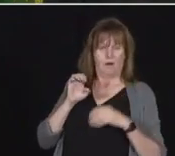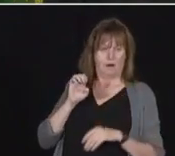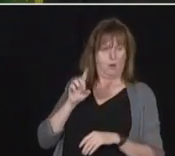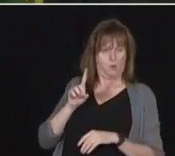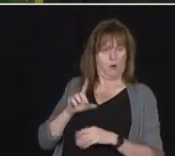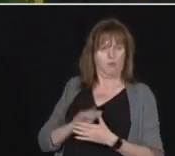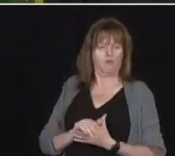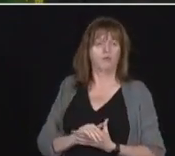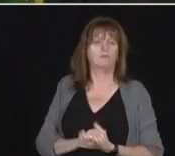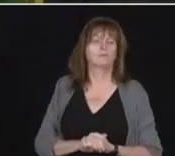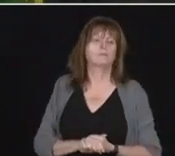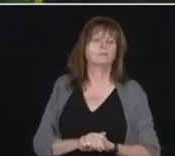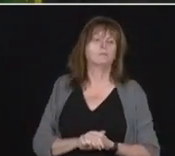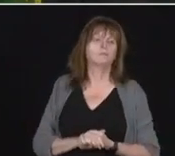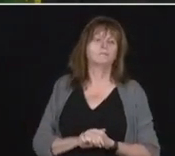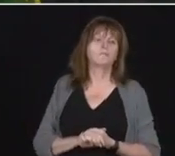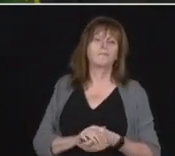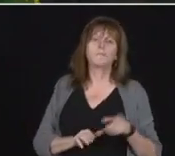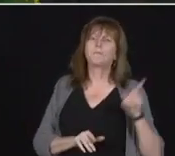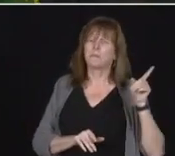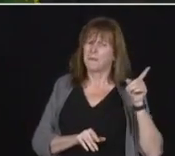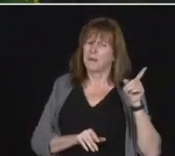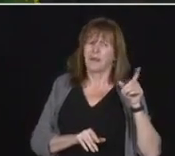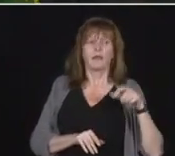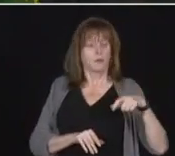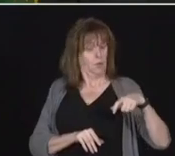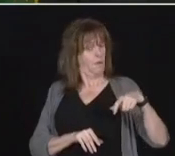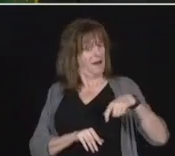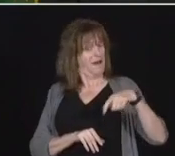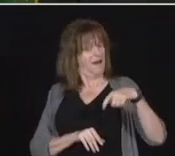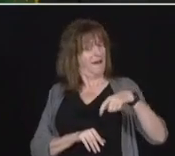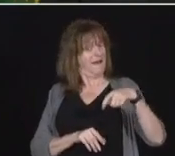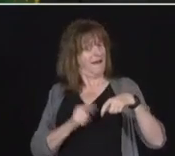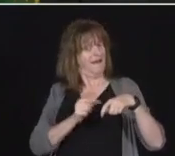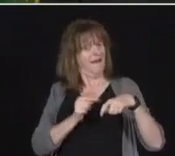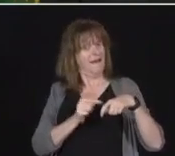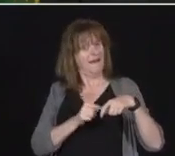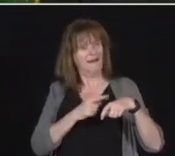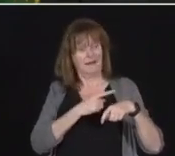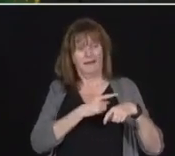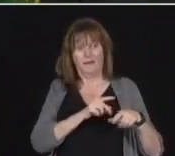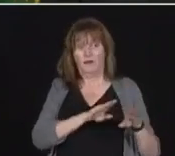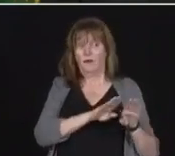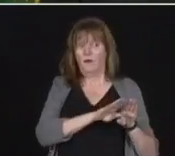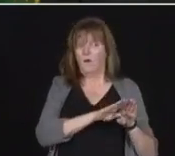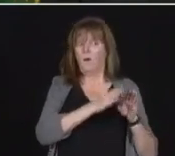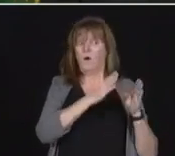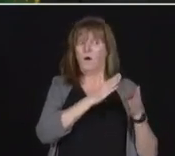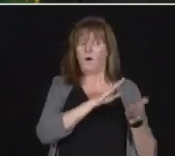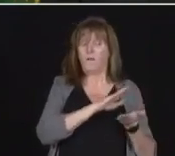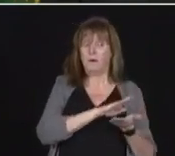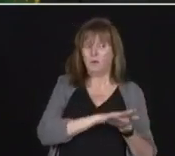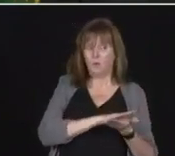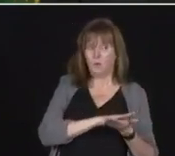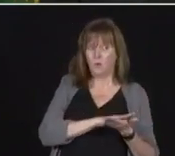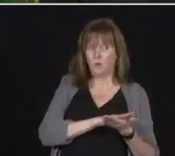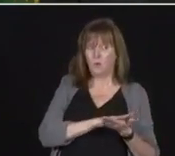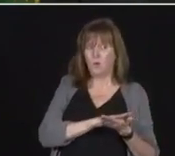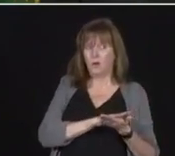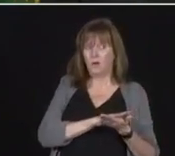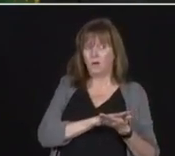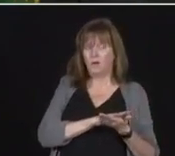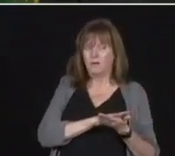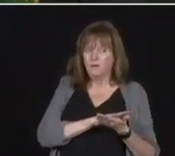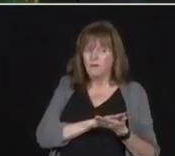The Quebec model, or the Quebec has shown when they let schools open again, that 41 cases of COVID presented in the